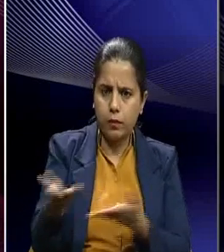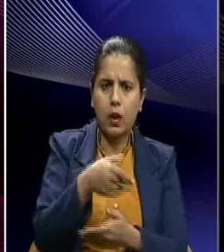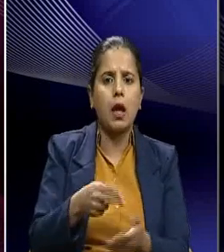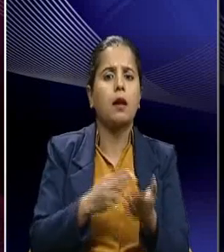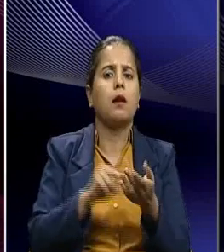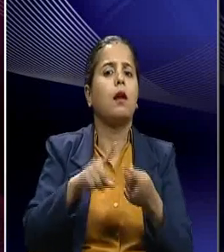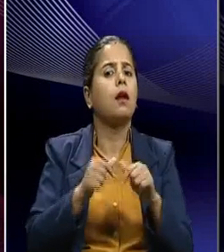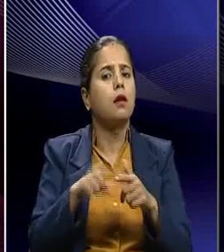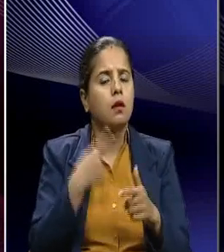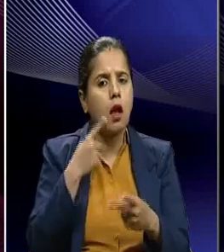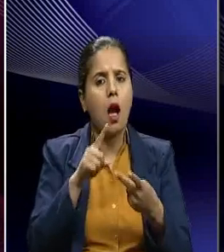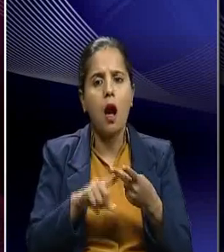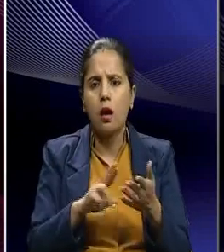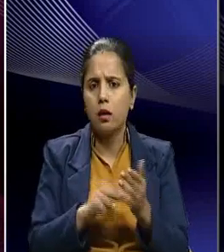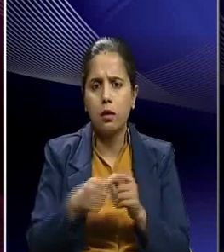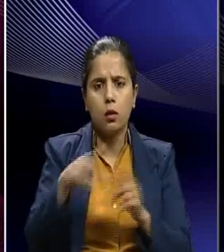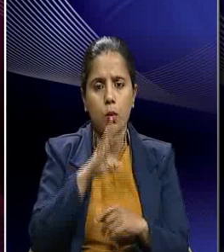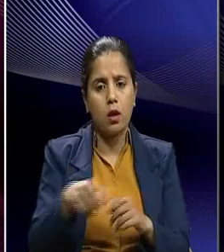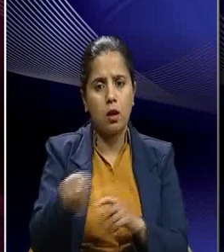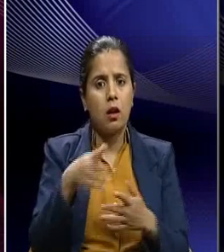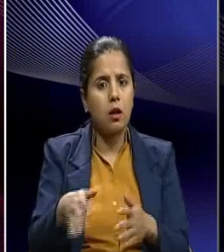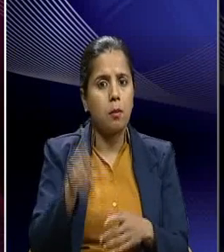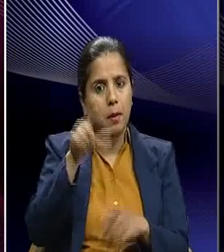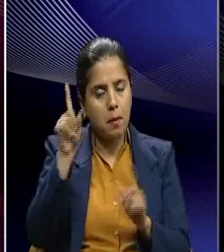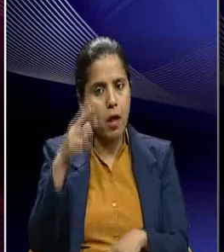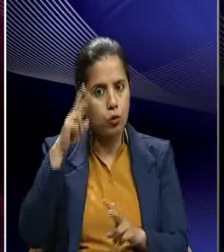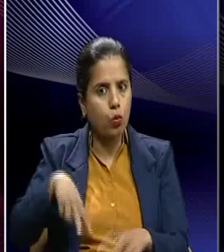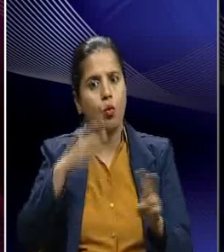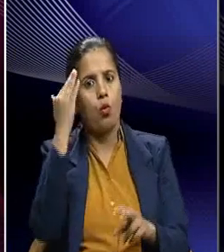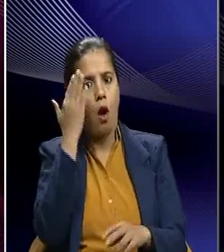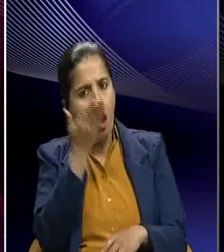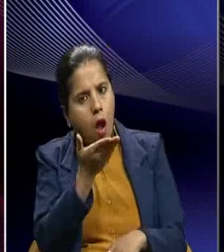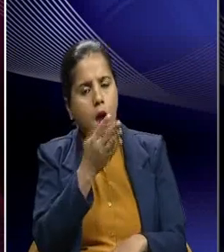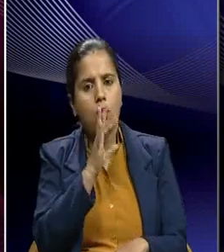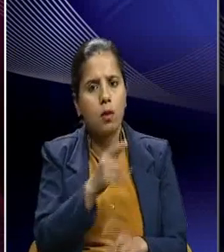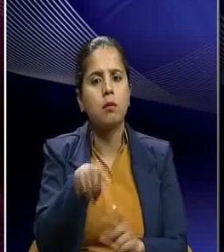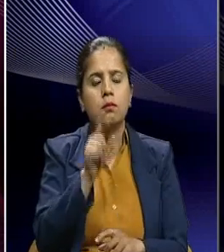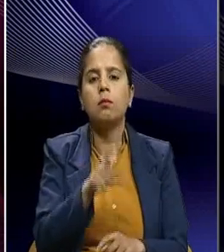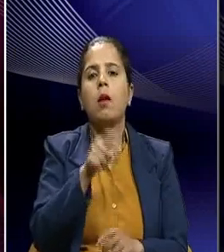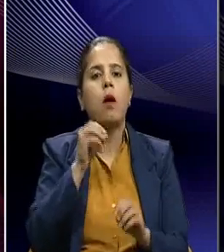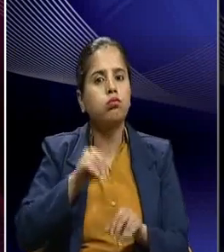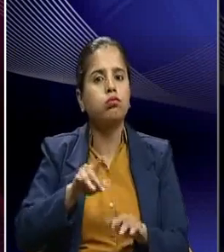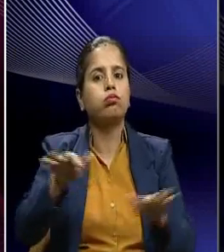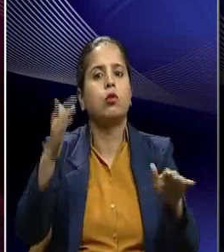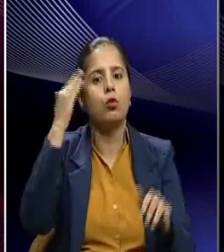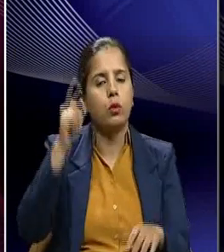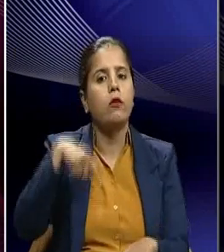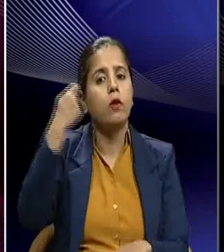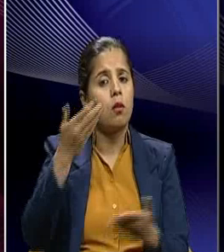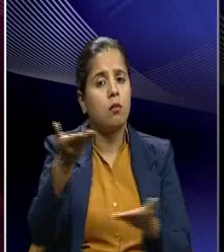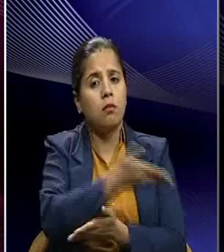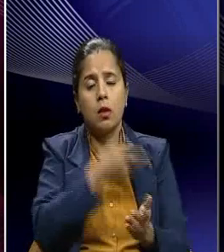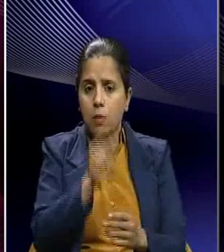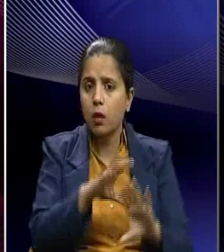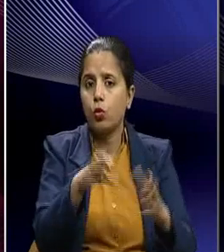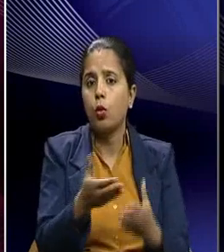and INA does not remain unrecognized in some way and it is also being also recognized by the film fraternity as